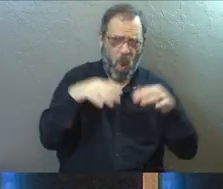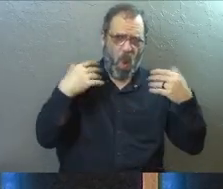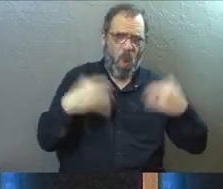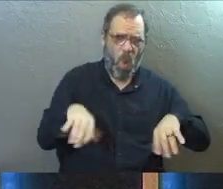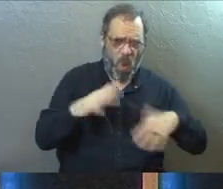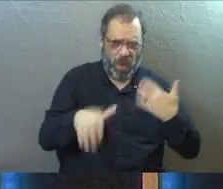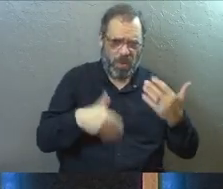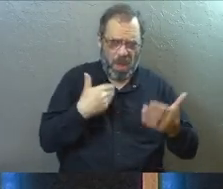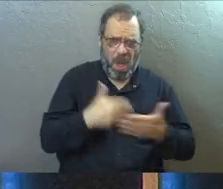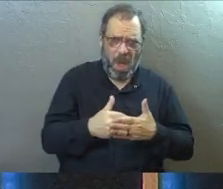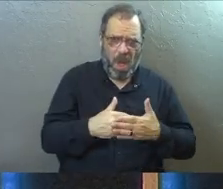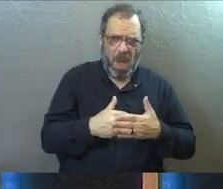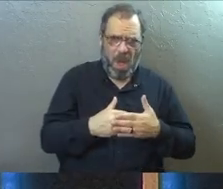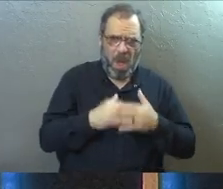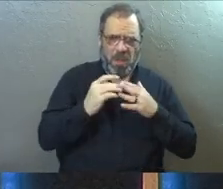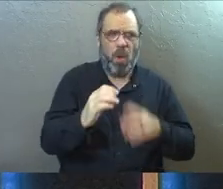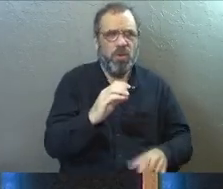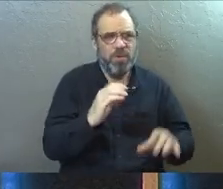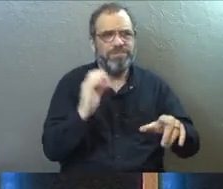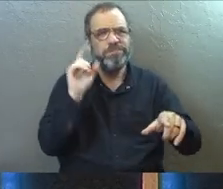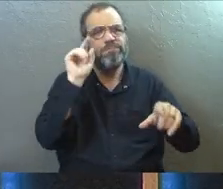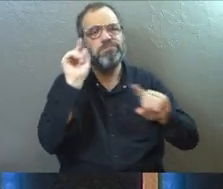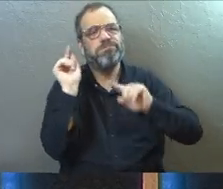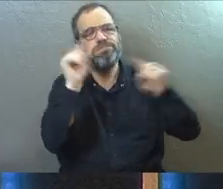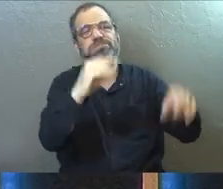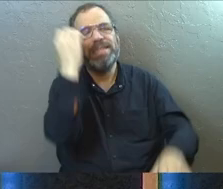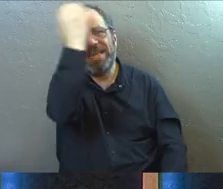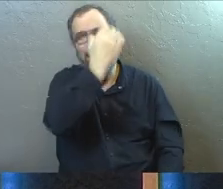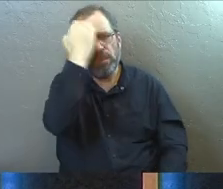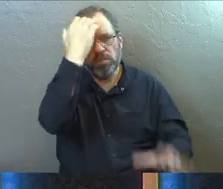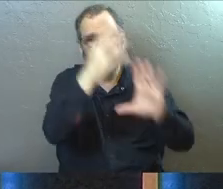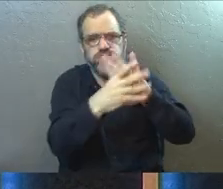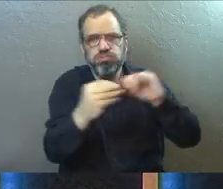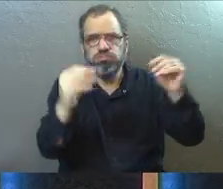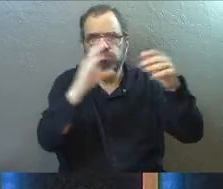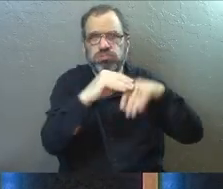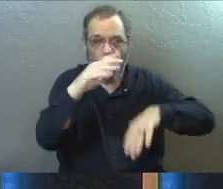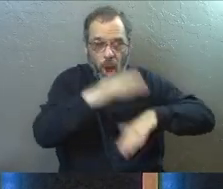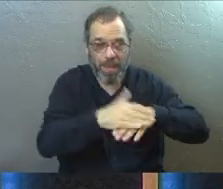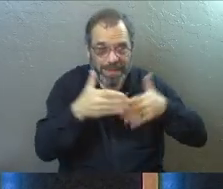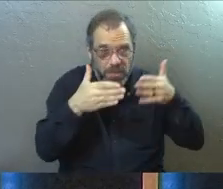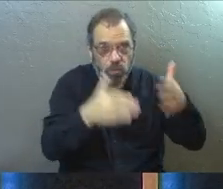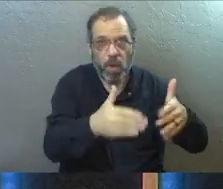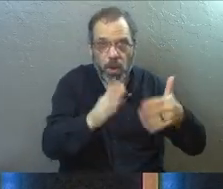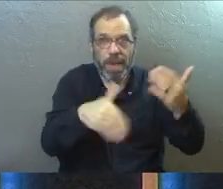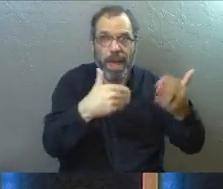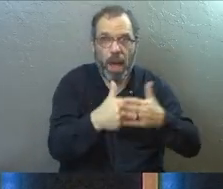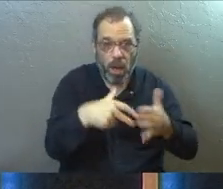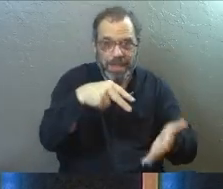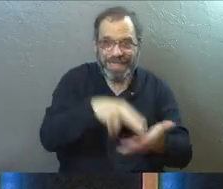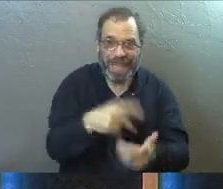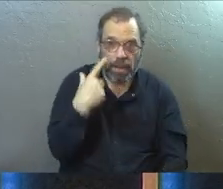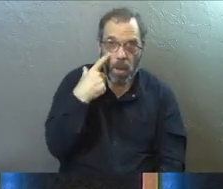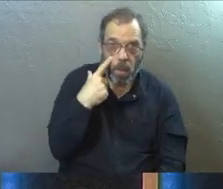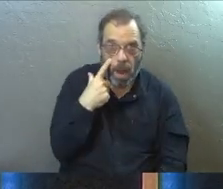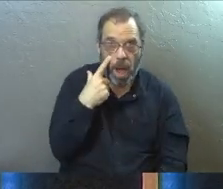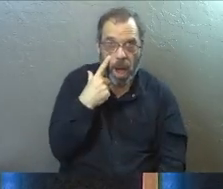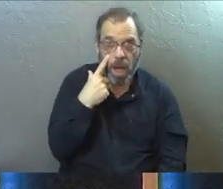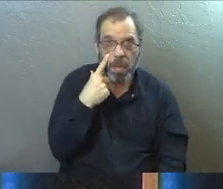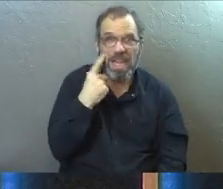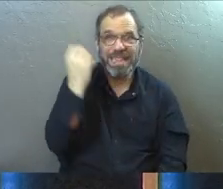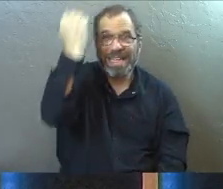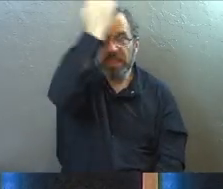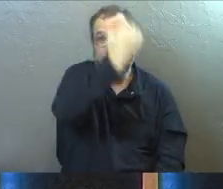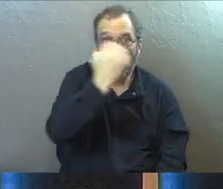And they're all going to travel back to Ethiopia with him telling the story of what happened. They all get to stand and watch the